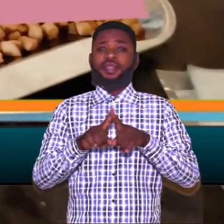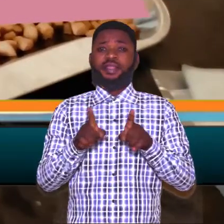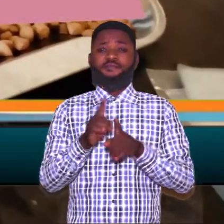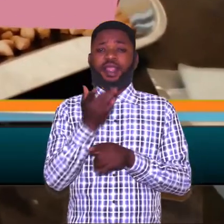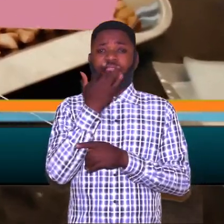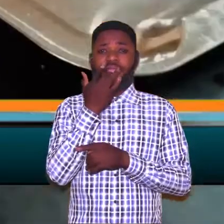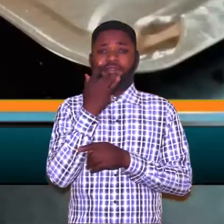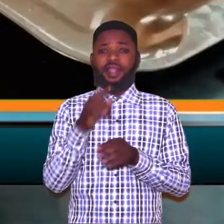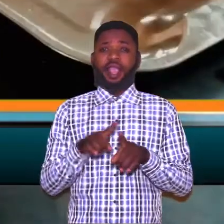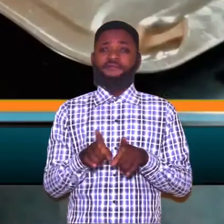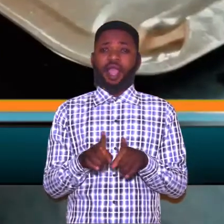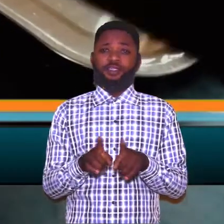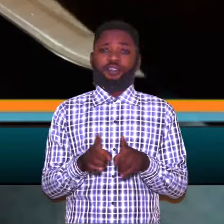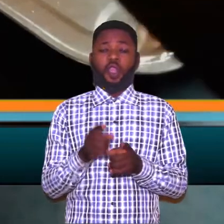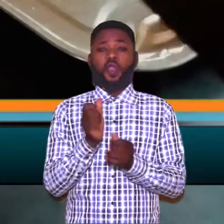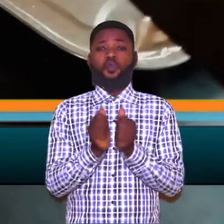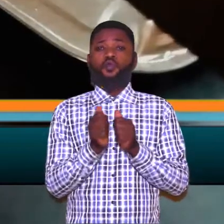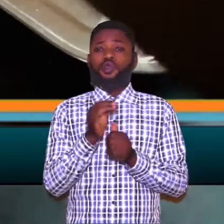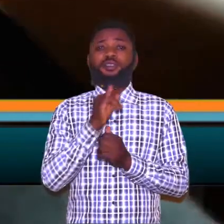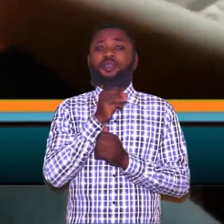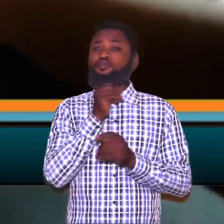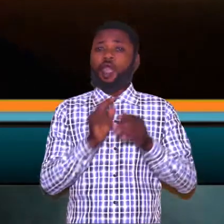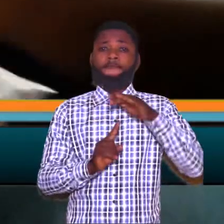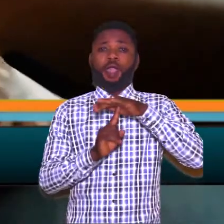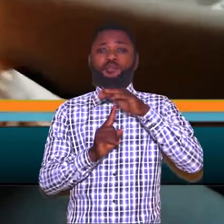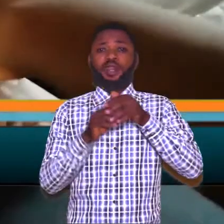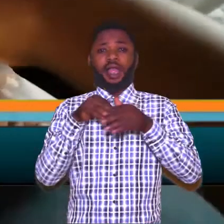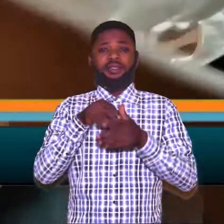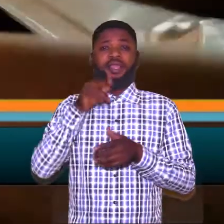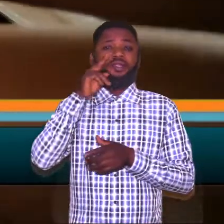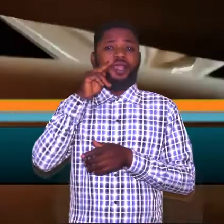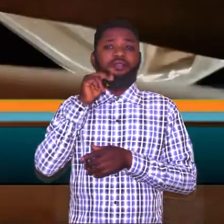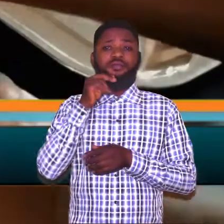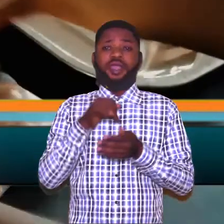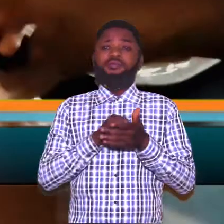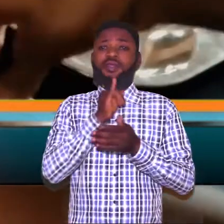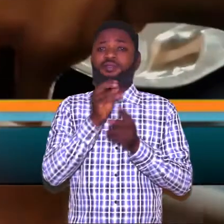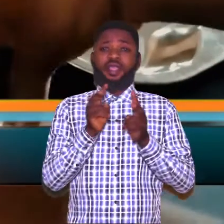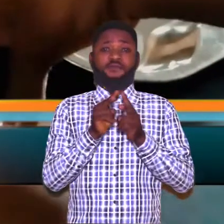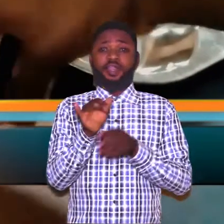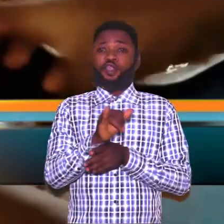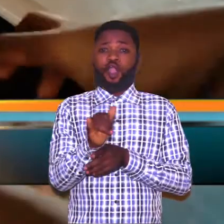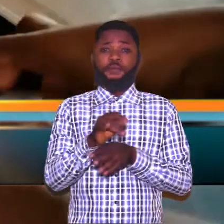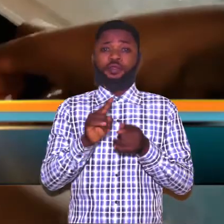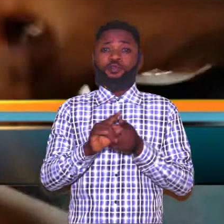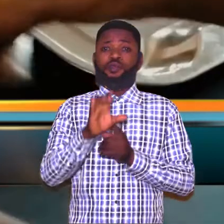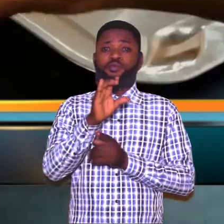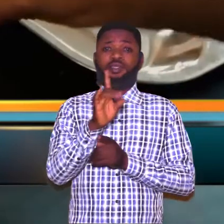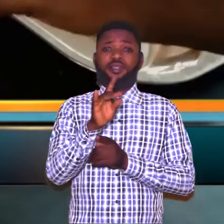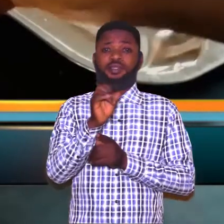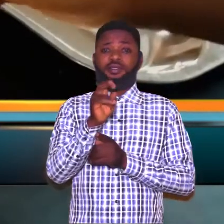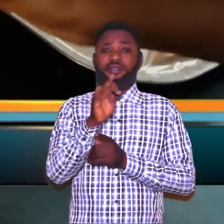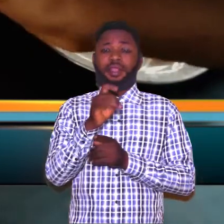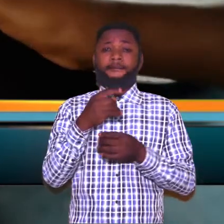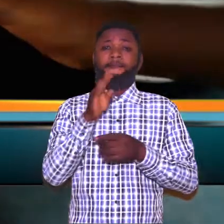different tasty version, which is more popular in Nigeria. It is very common to see this